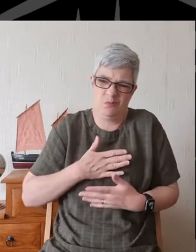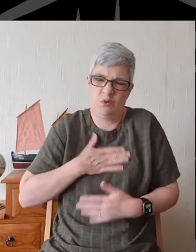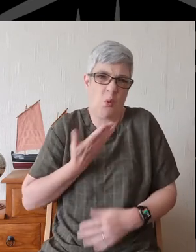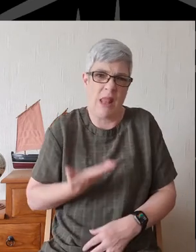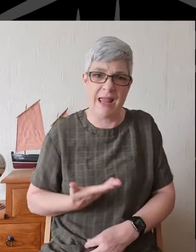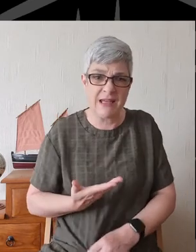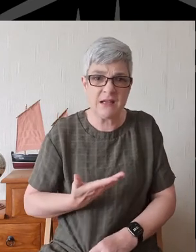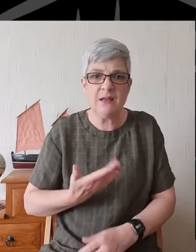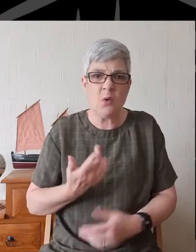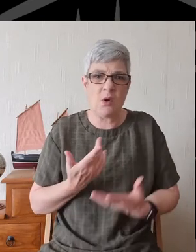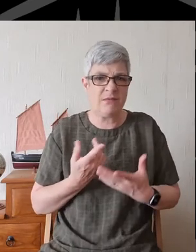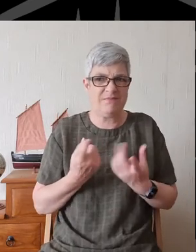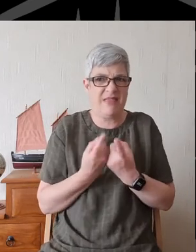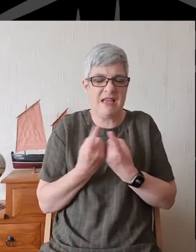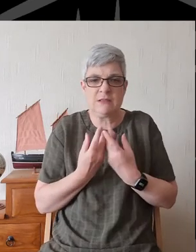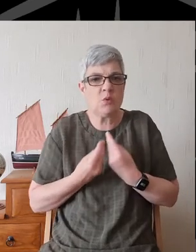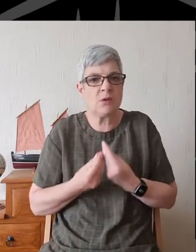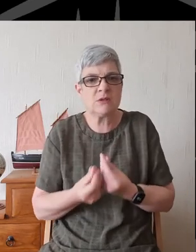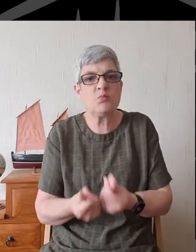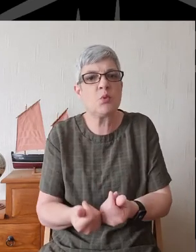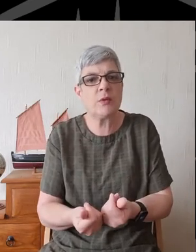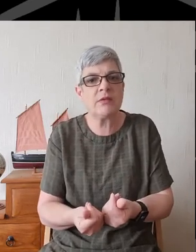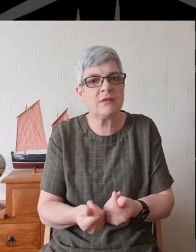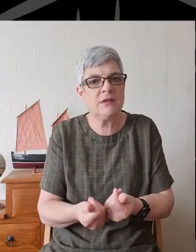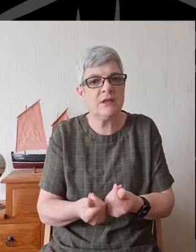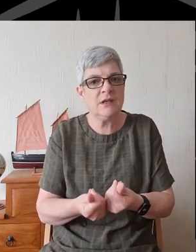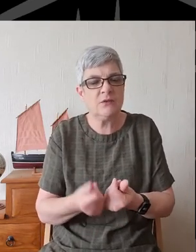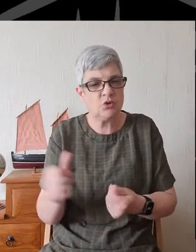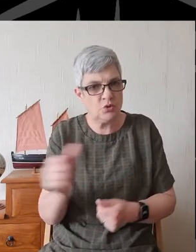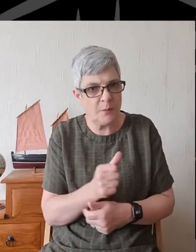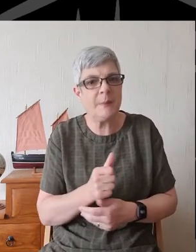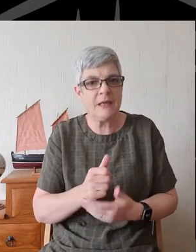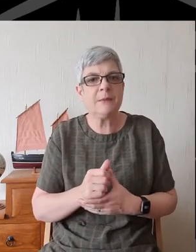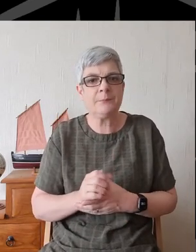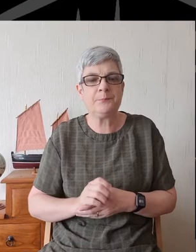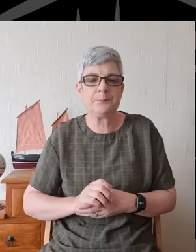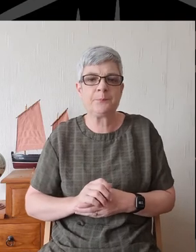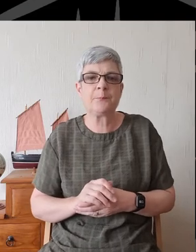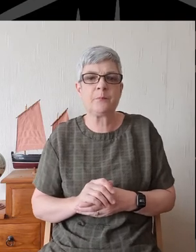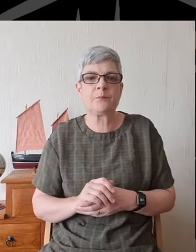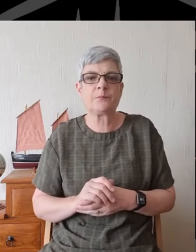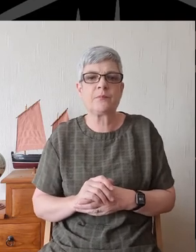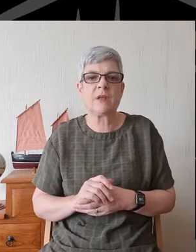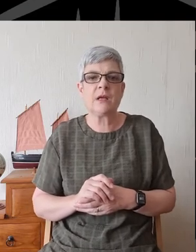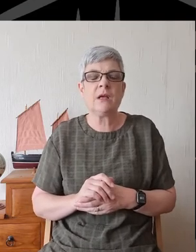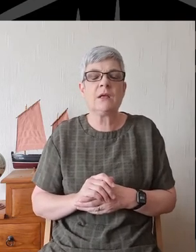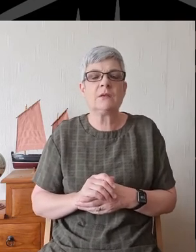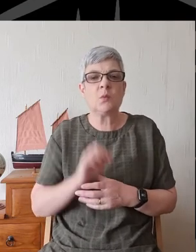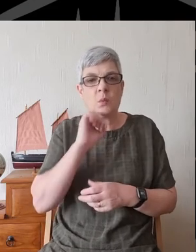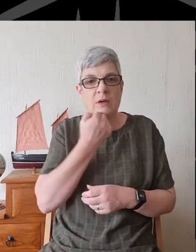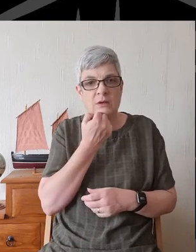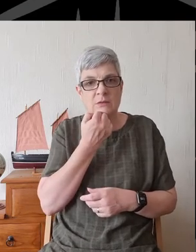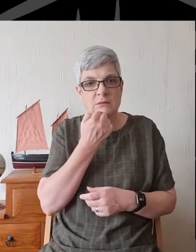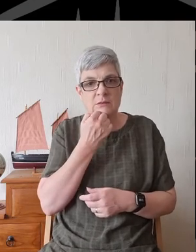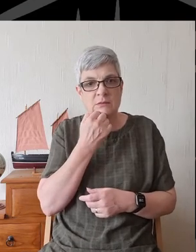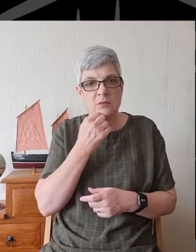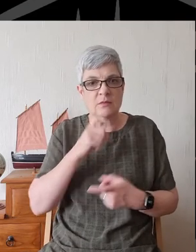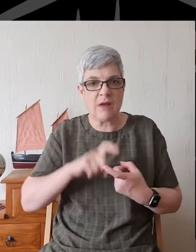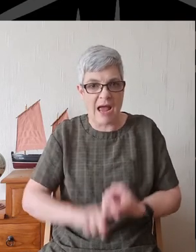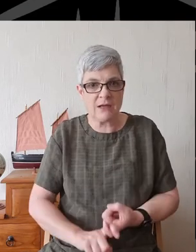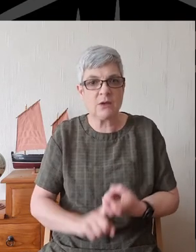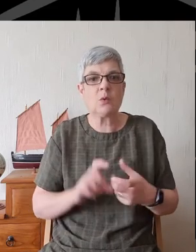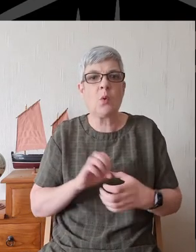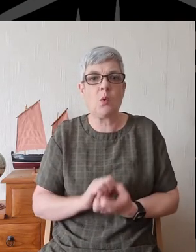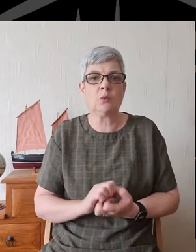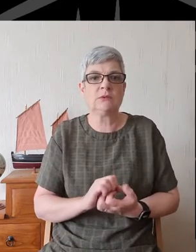us are not going as smoothly as we imagine or presume that they might. Will your anchor hold in the storms of life.